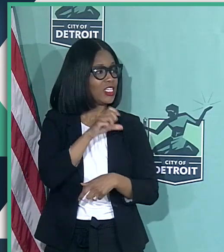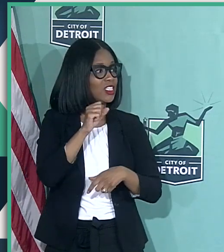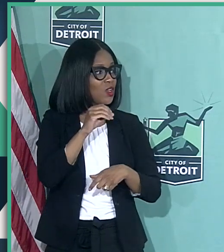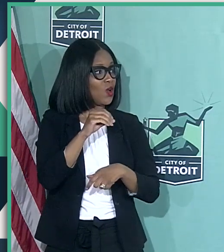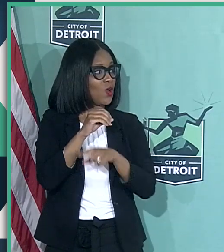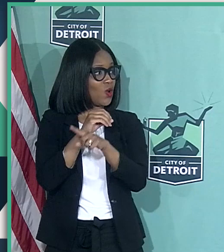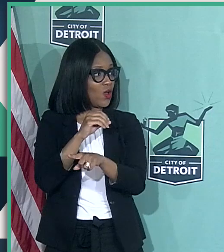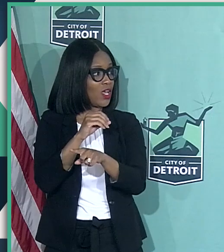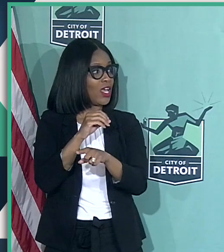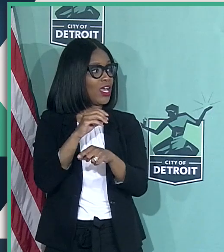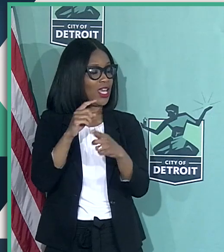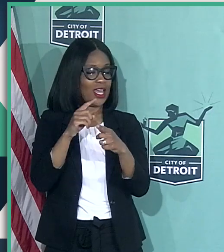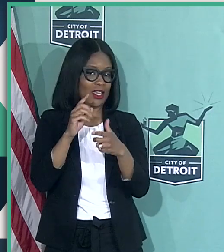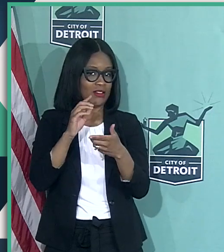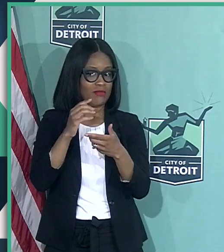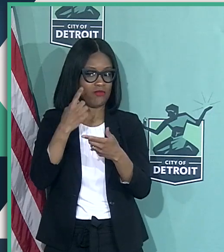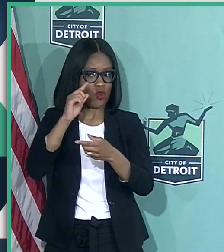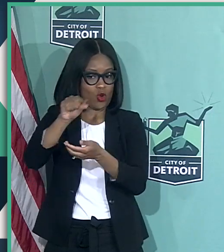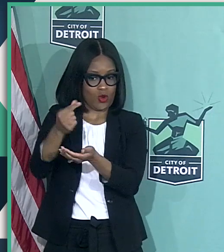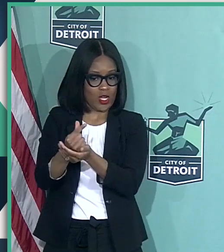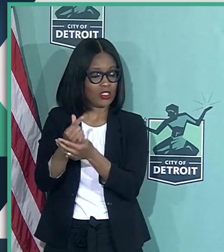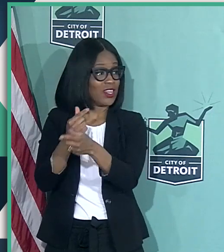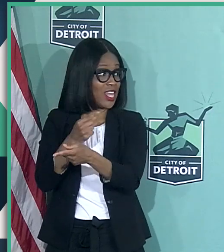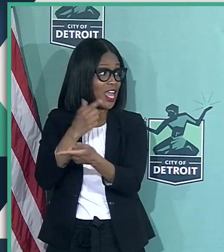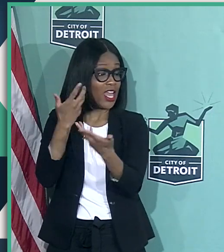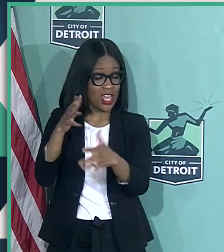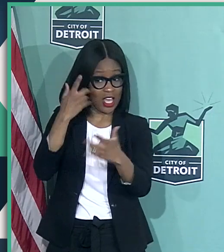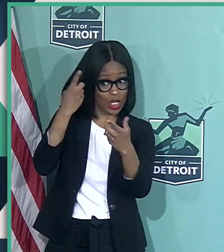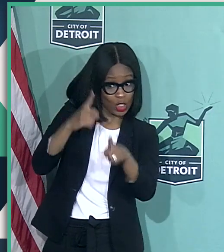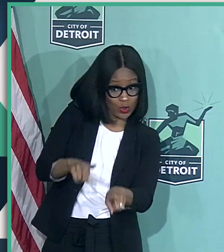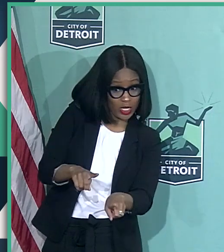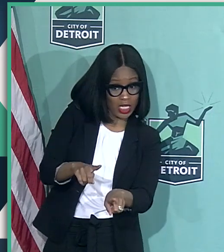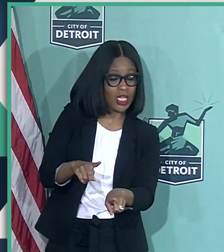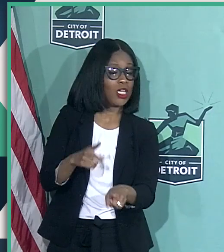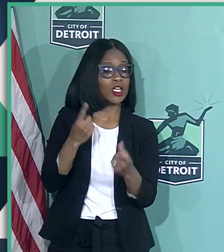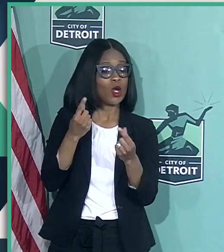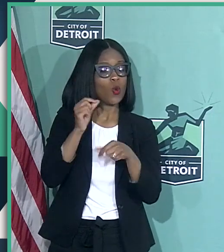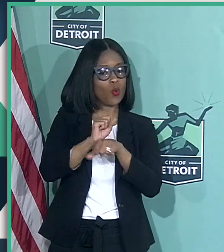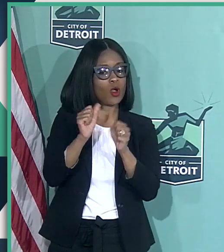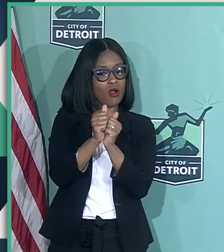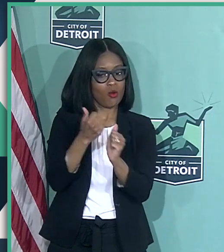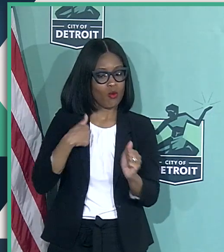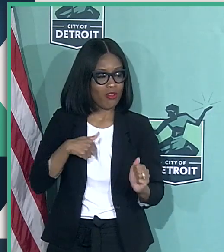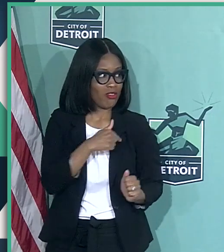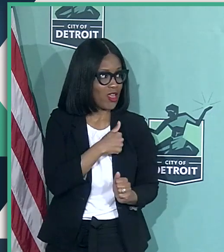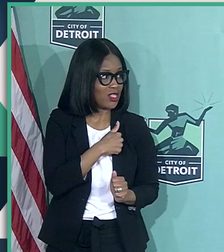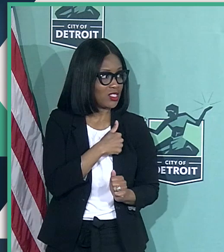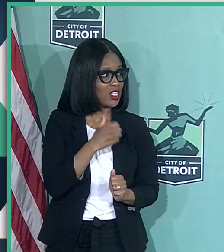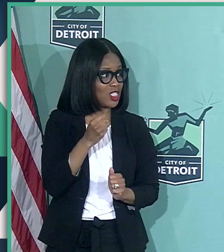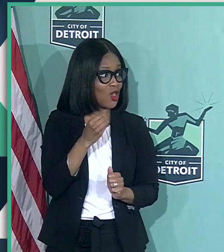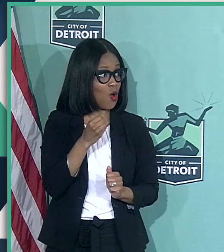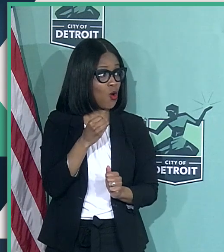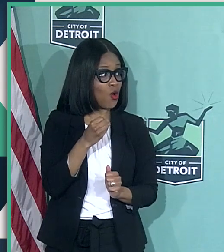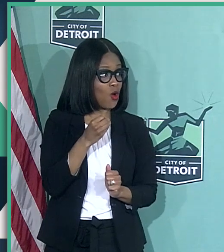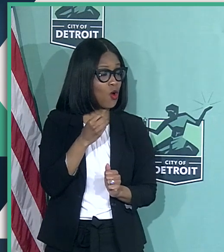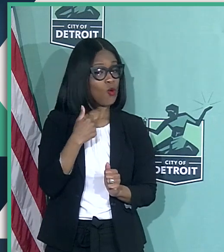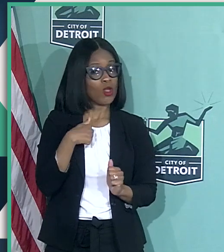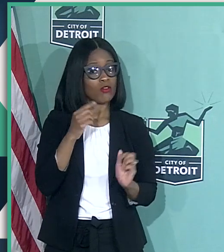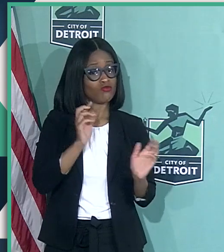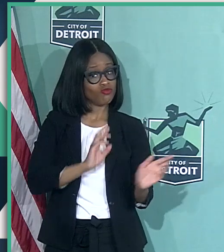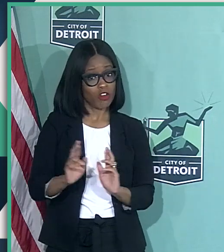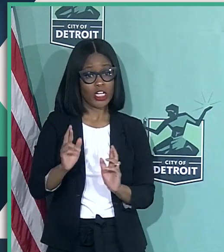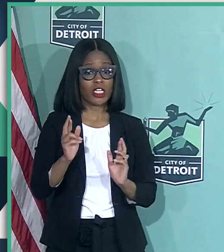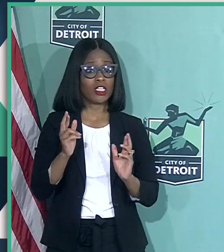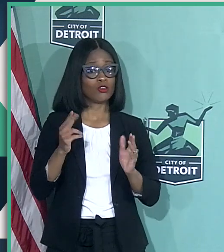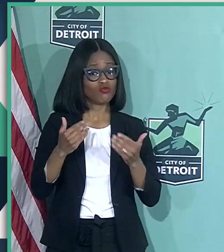there's a graduation. They've agreed to work with us. So we are prepped to move